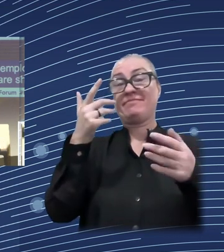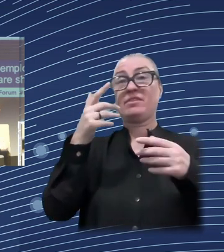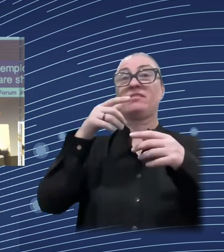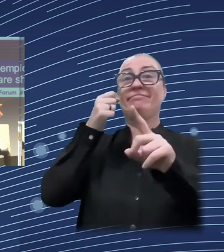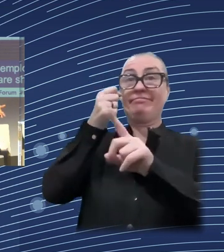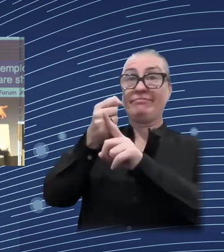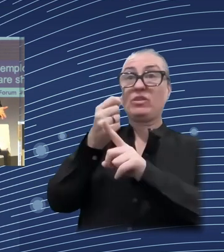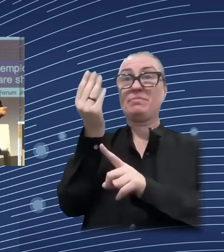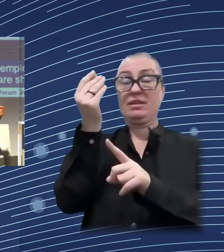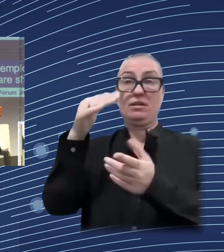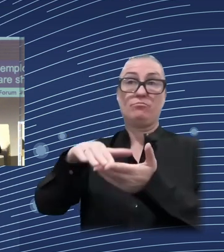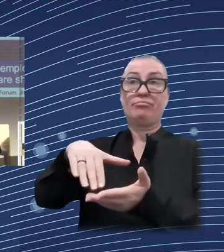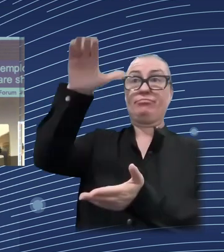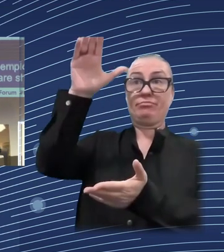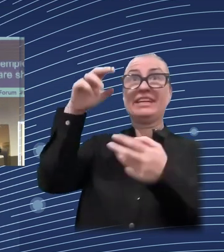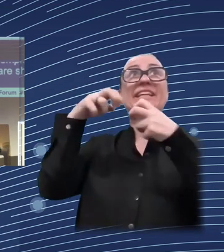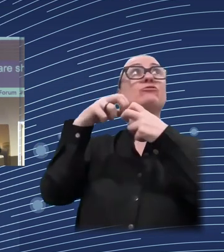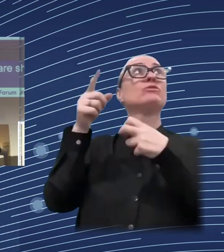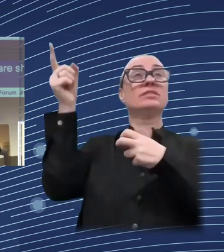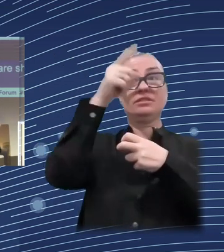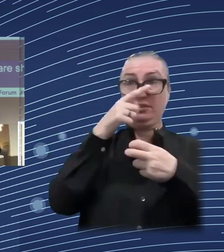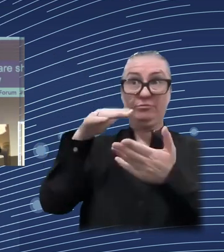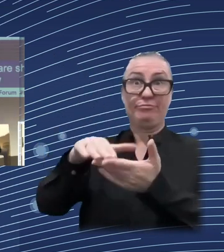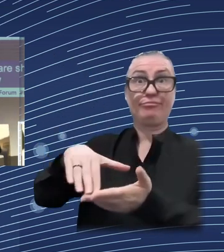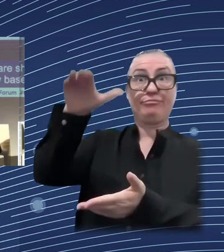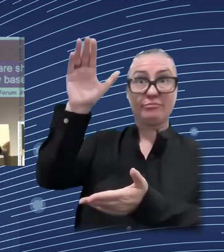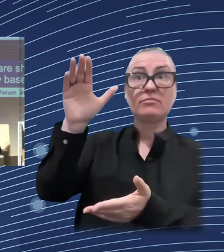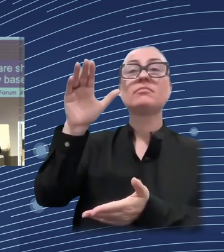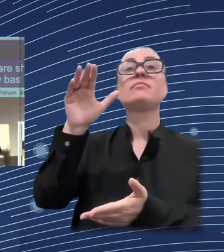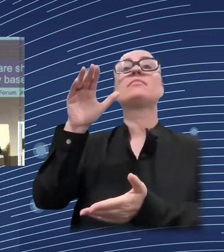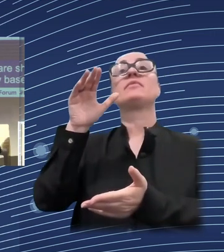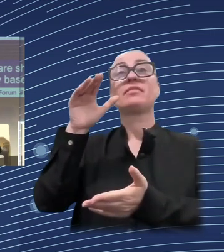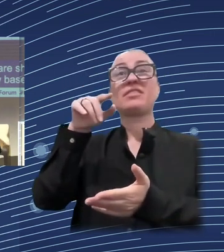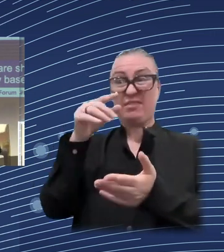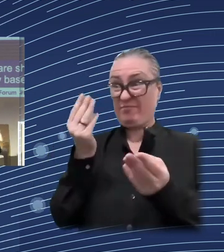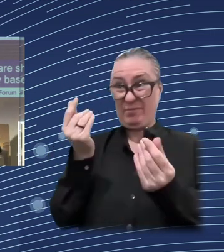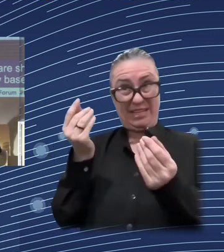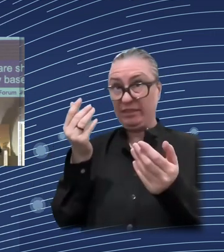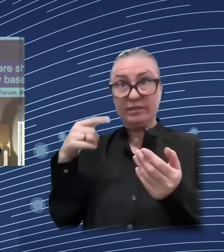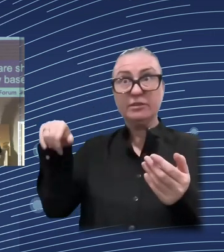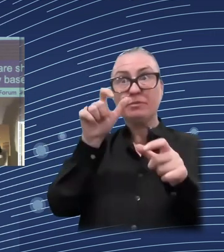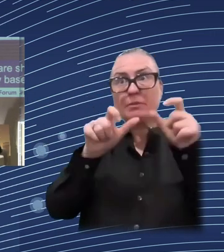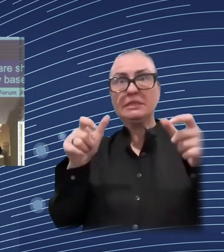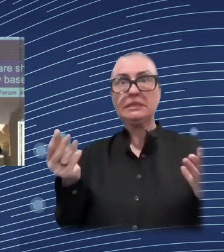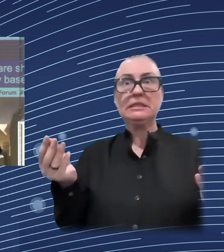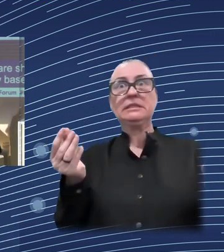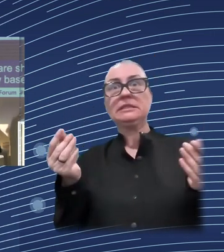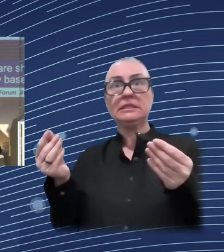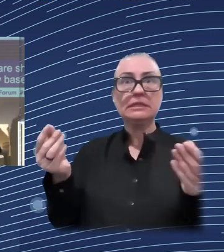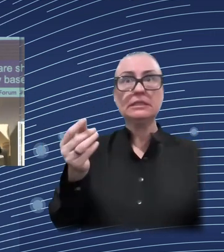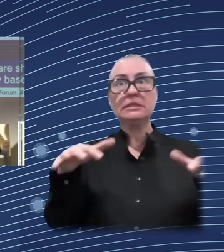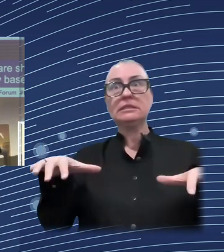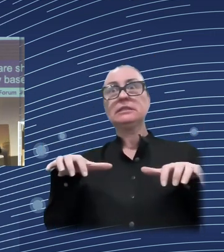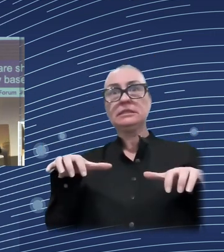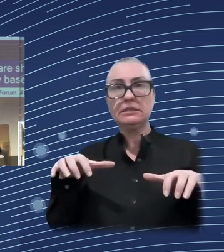across the different income decides. And what we show clearly is that energy